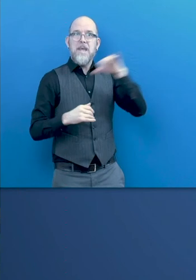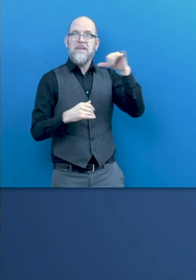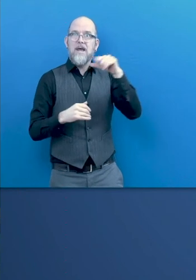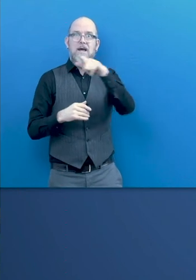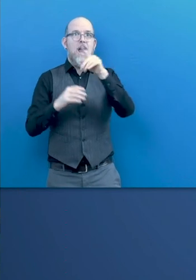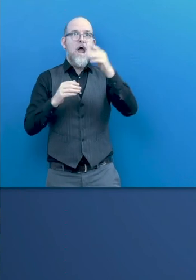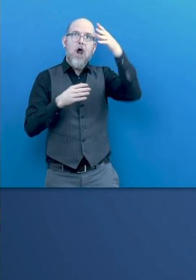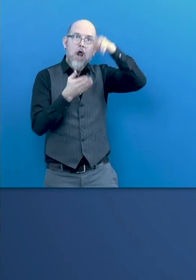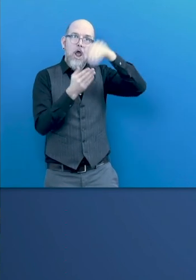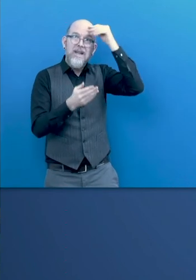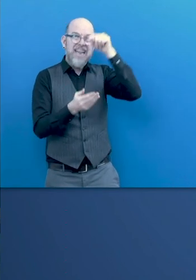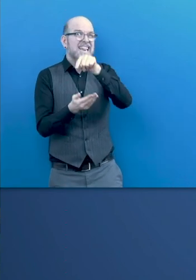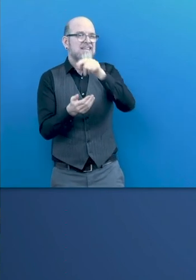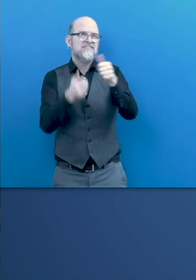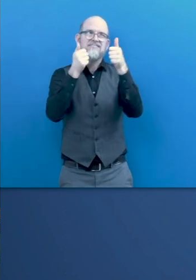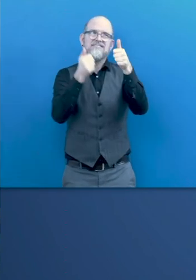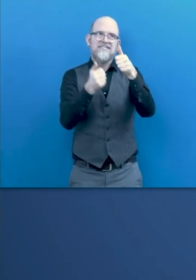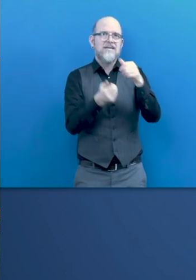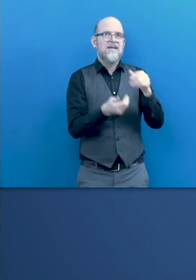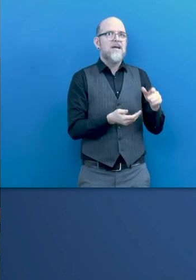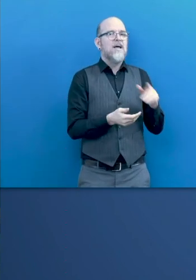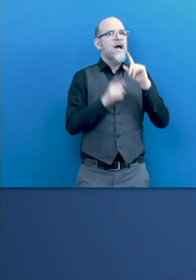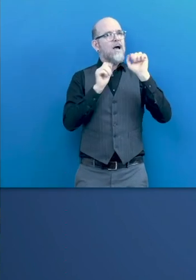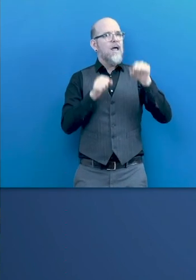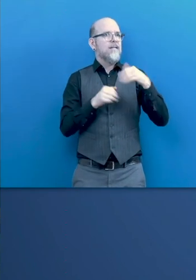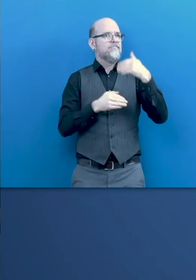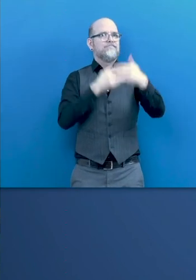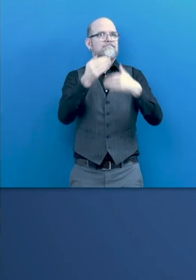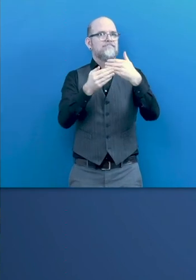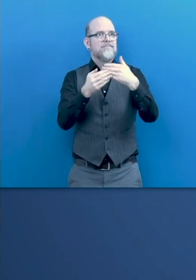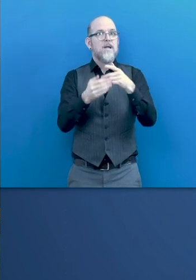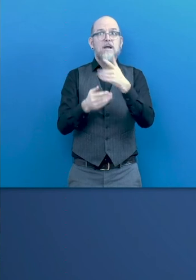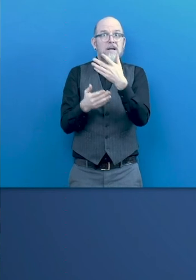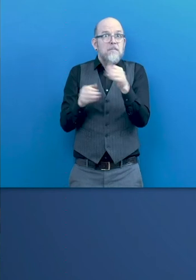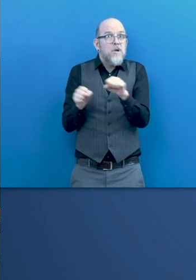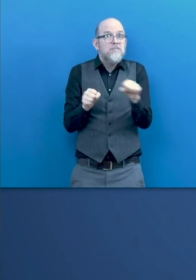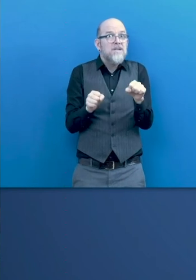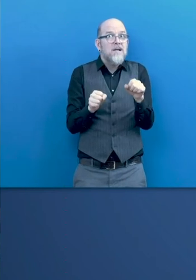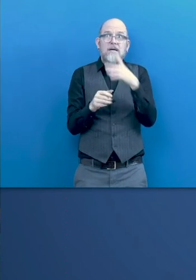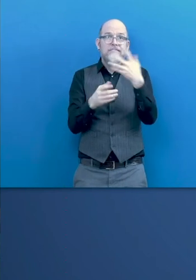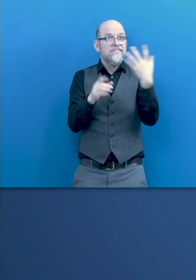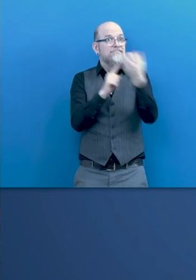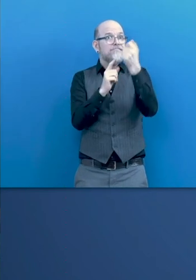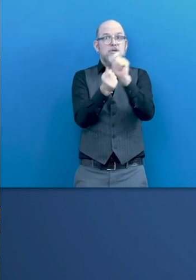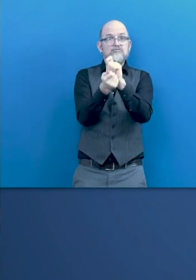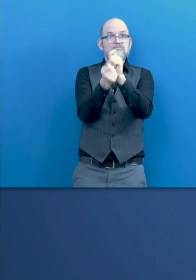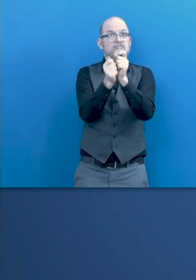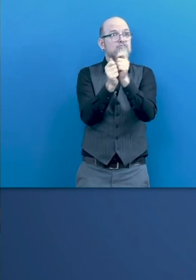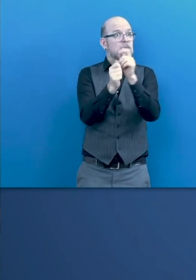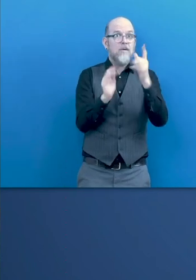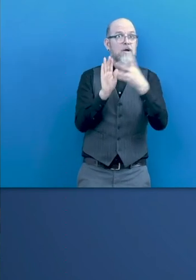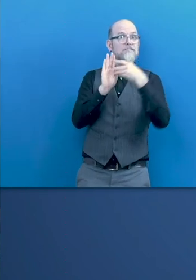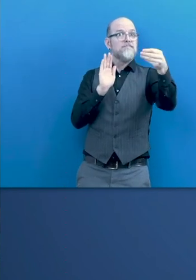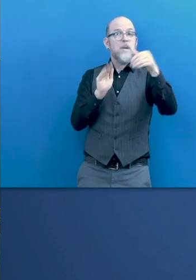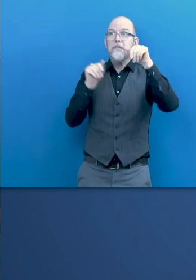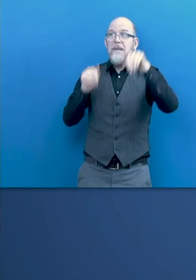opportunity to see what can be done, to build on existing good practice. There's no need to reinvent the wheel always. It's really about taking